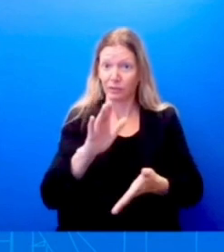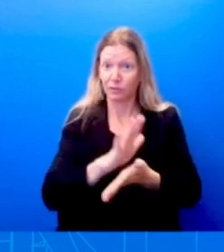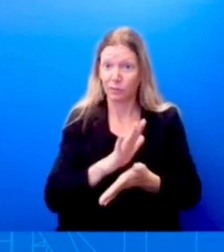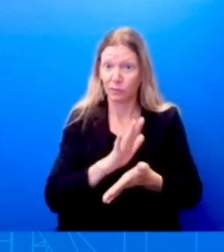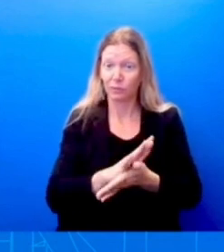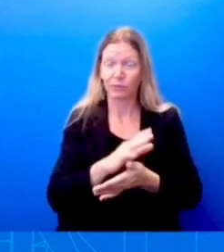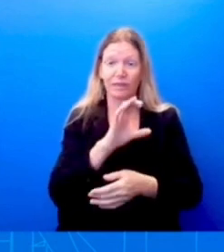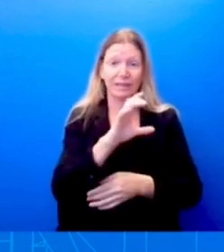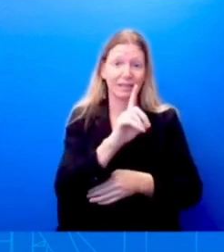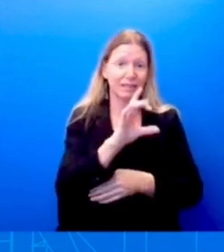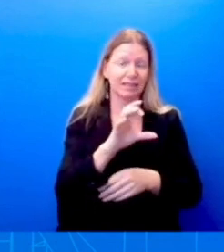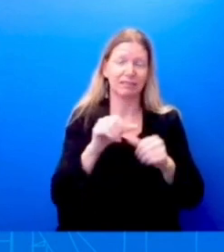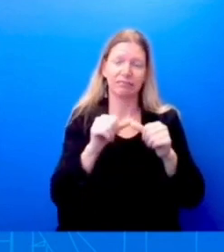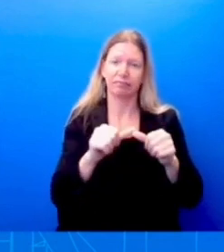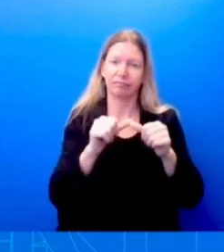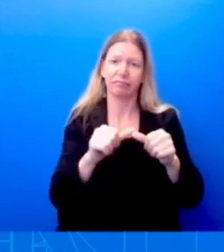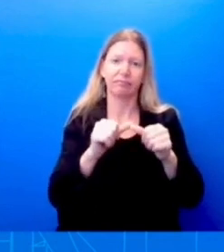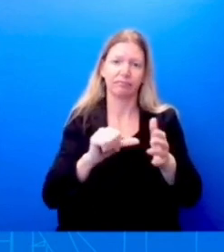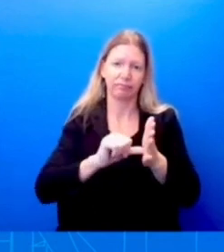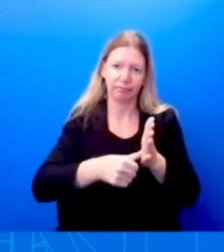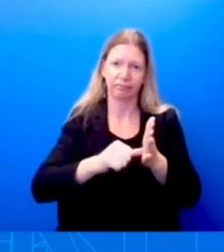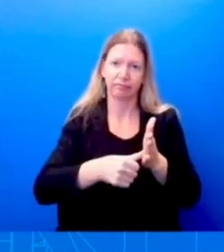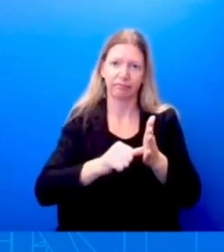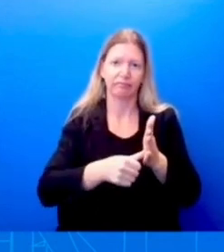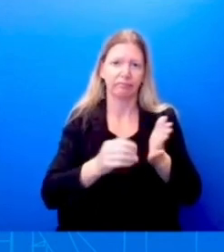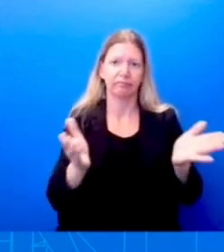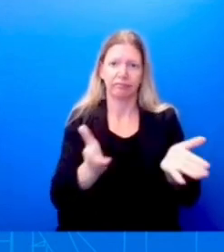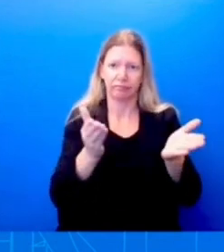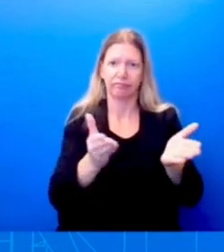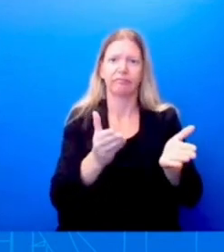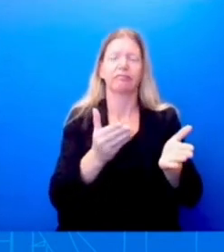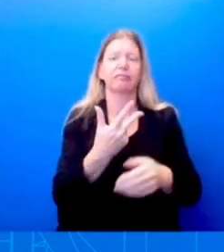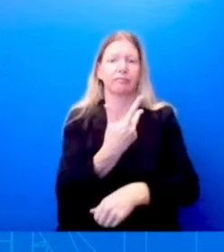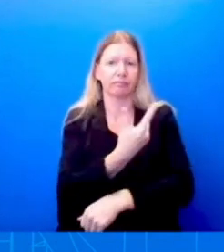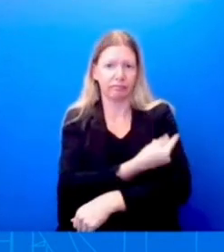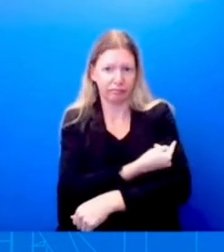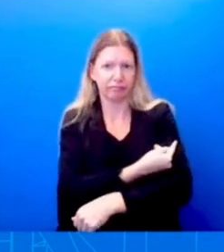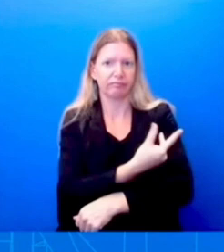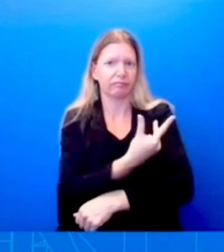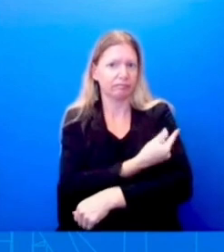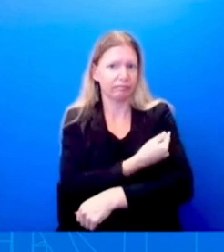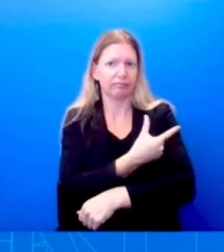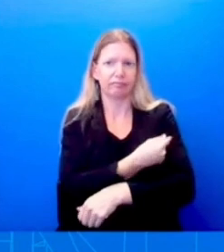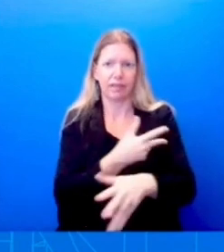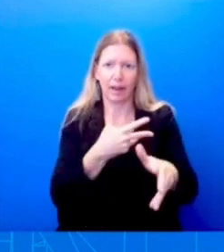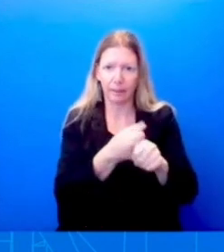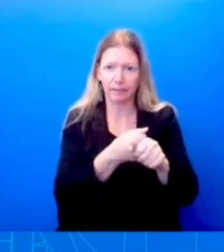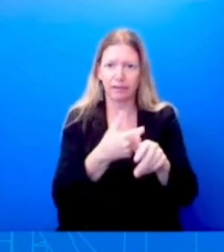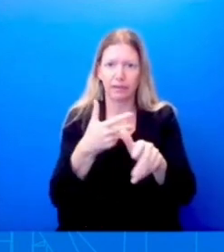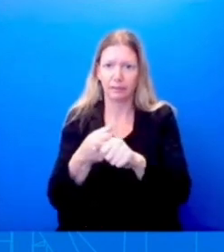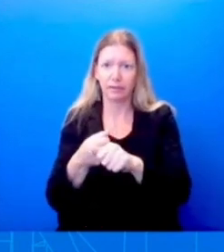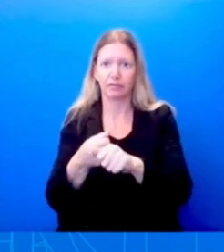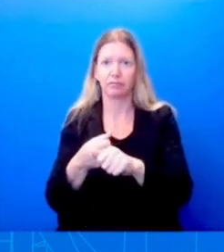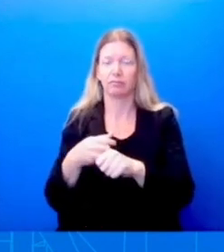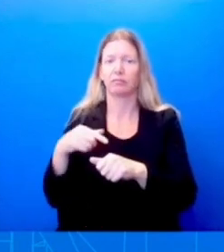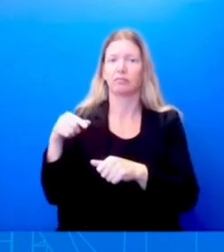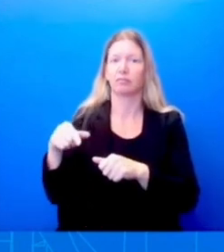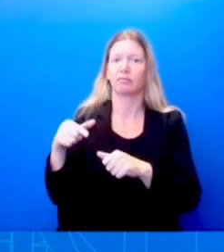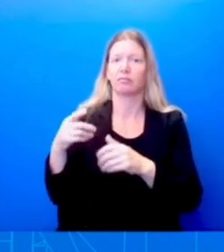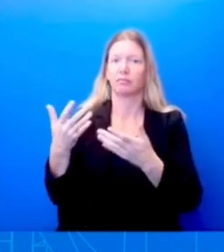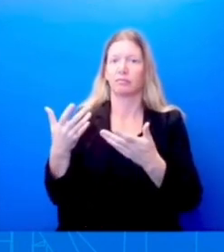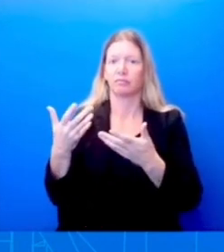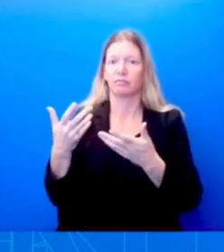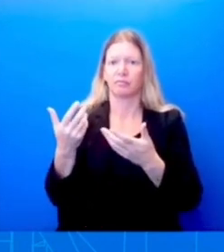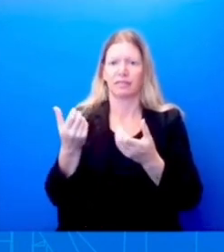to date, again, on their COVID-19 vaccines. The agency has also laid out a number of steps people can take to keep themselves and their